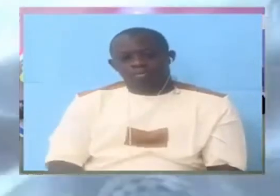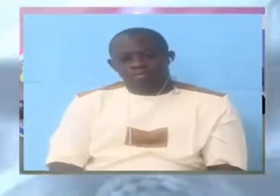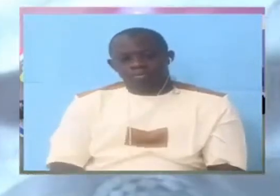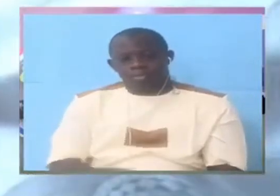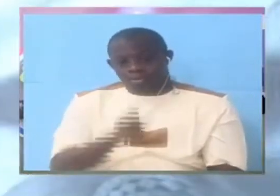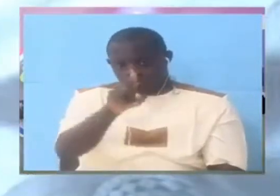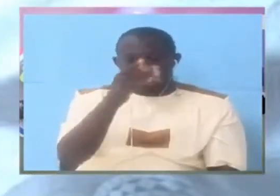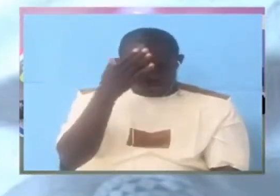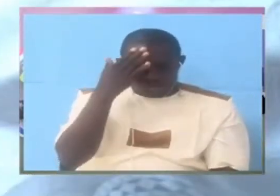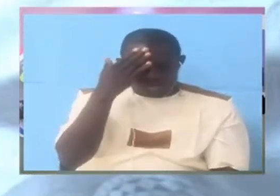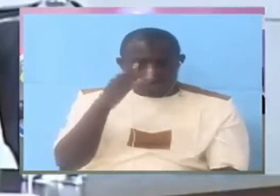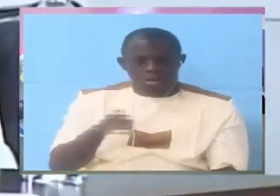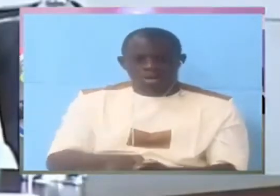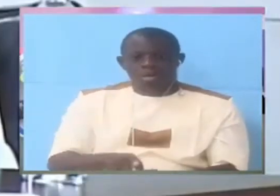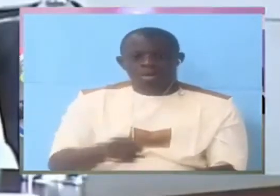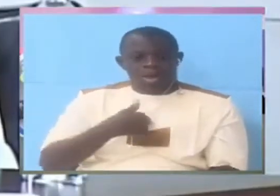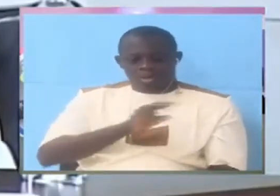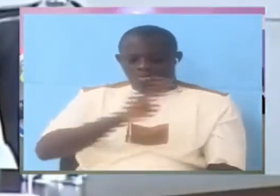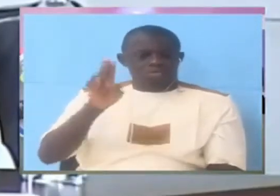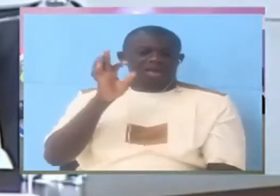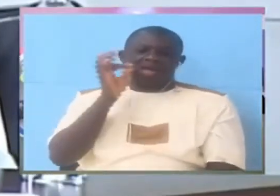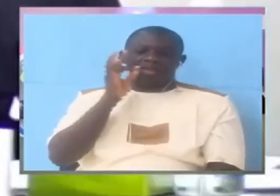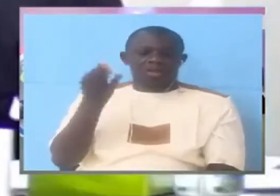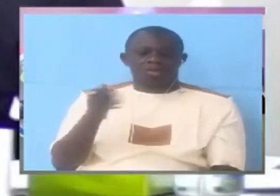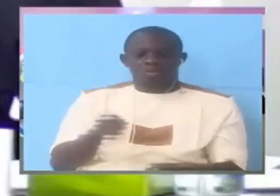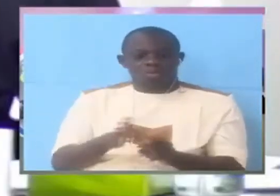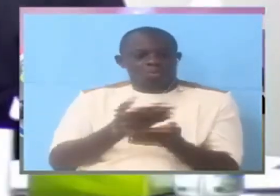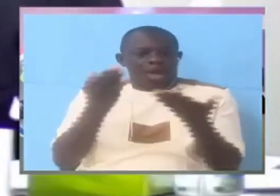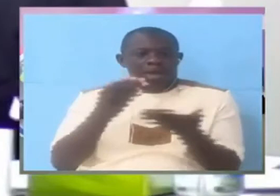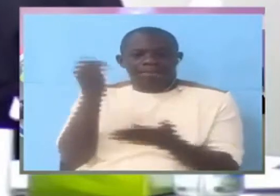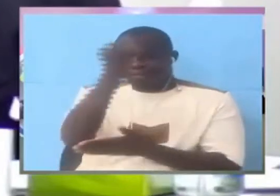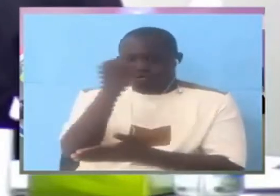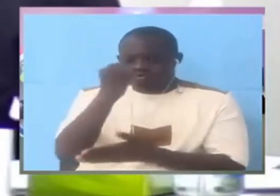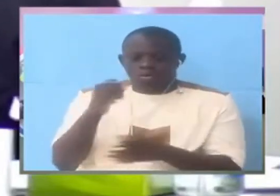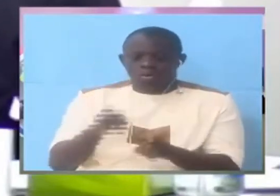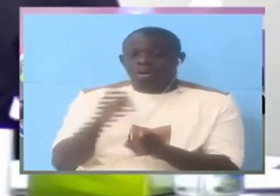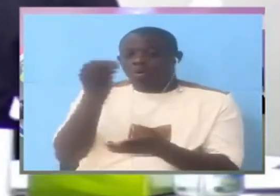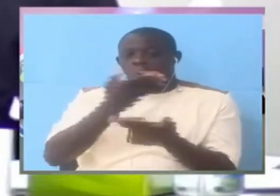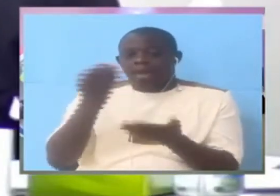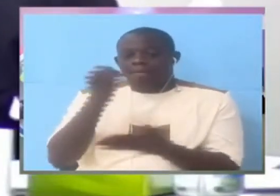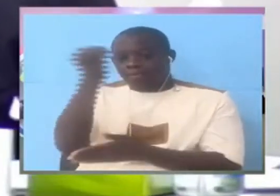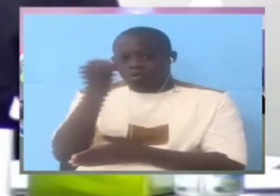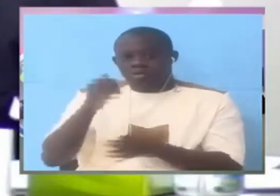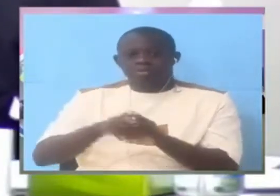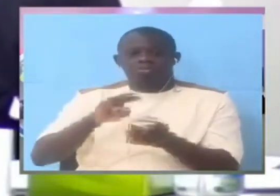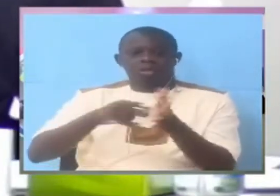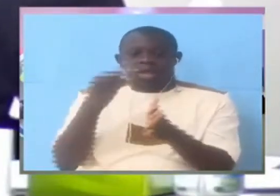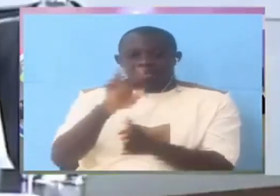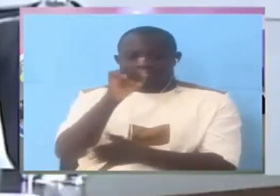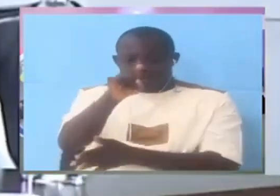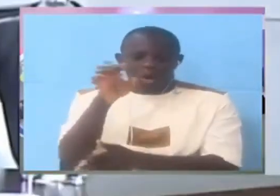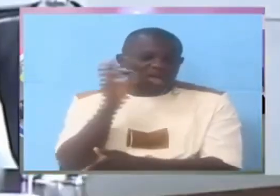You know that. I cannot answer that. You cannot answer that. Precisely because you. Precisely because that wouldn't be factual.